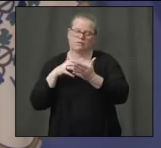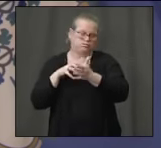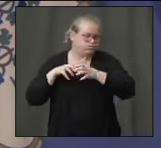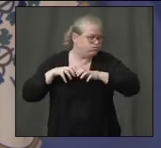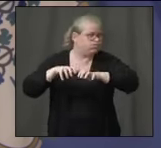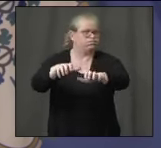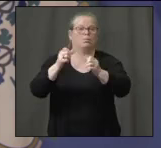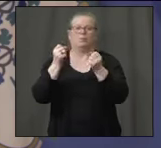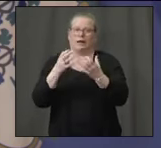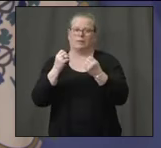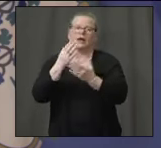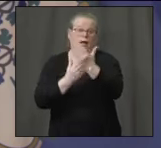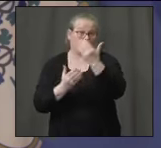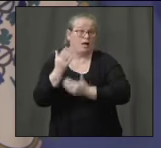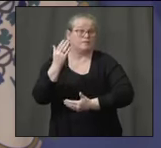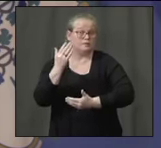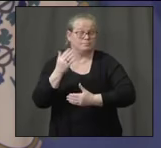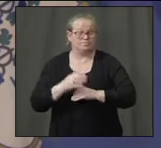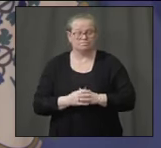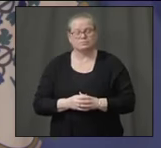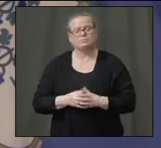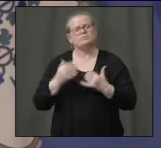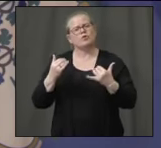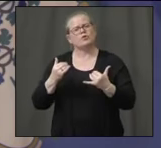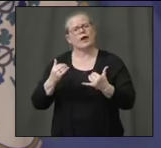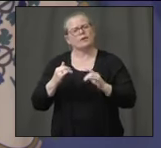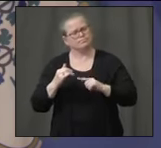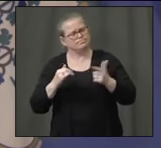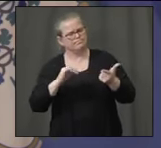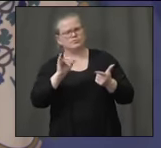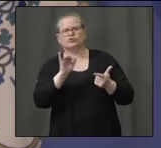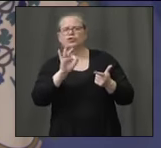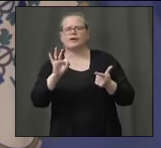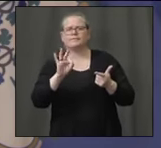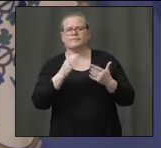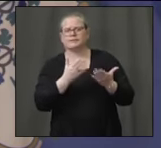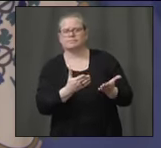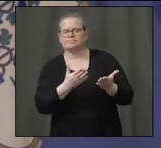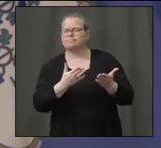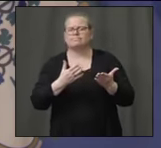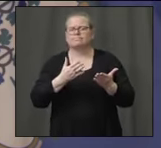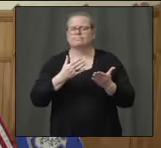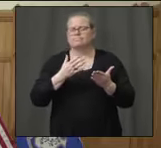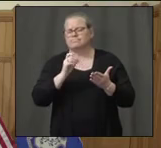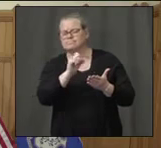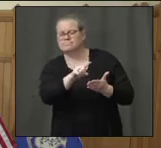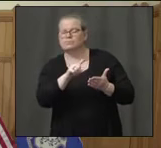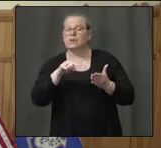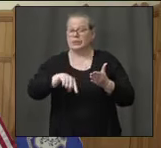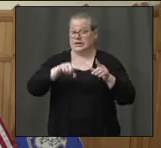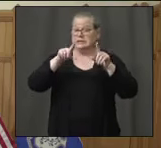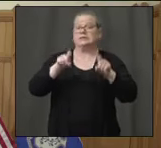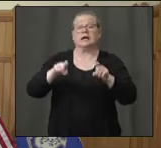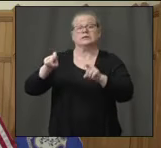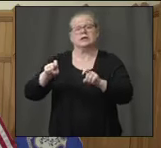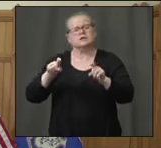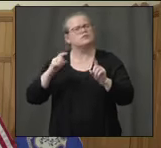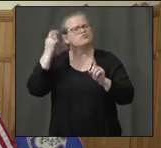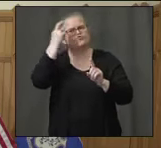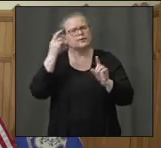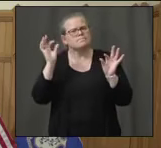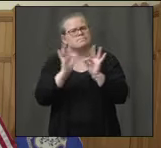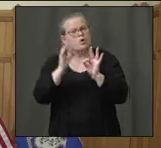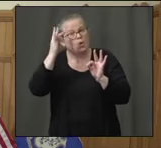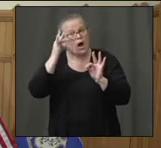You know, with that, Jeff, I'd just like to have you say a little bit about what this testing means for the state of Connecticut. And please introduce our friend